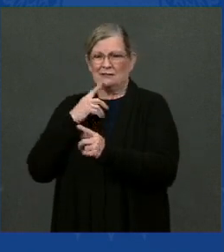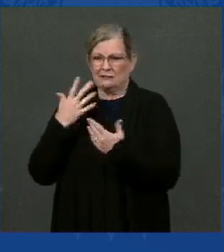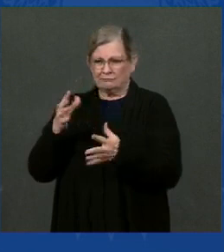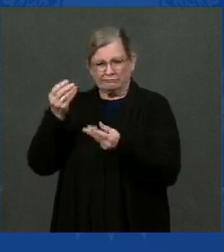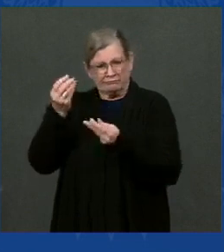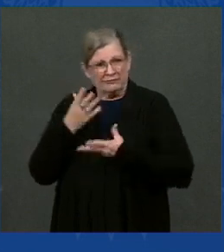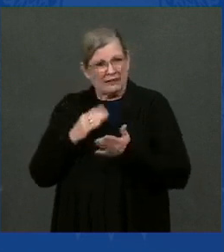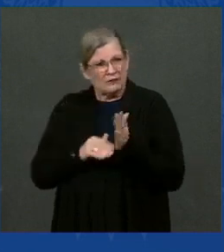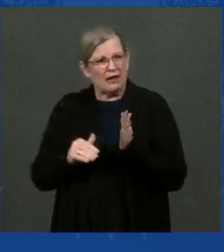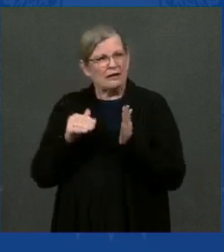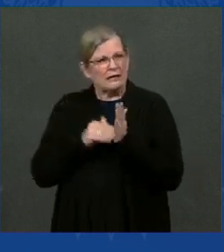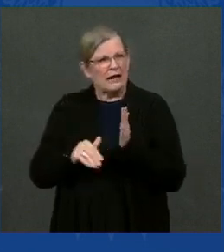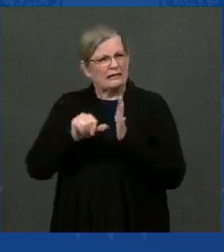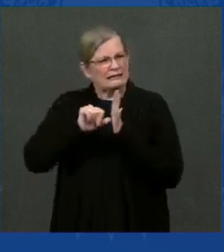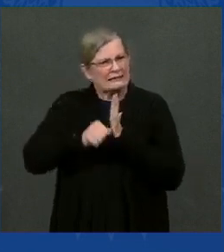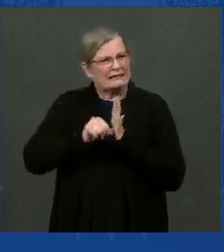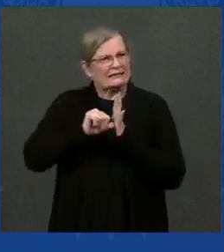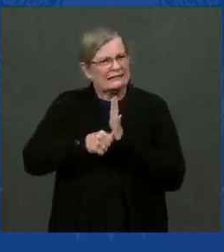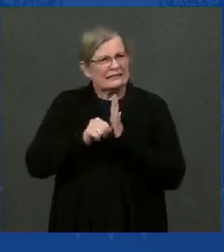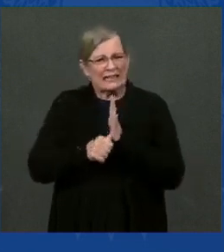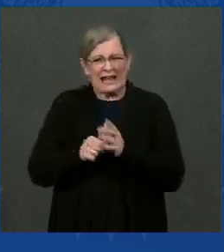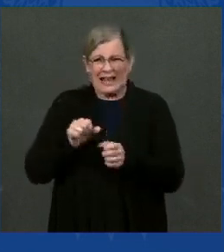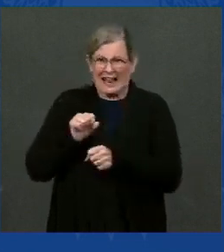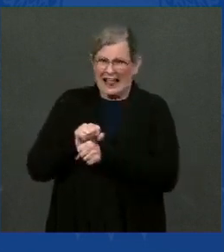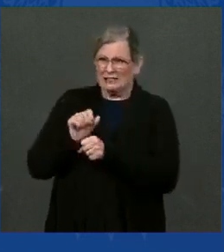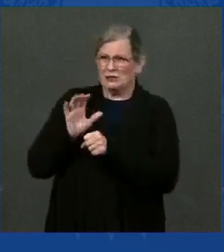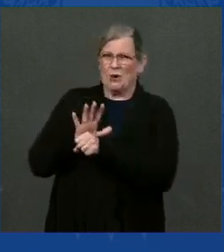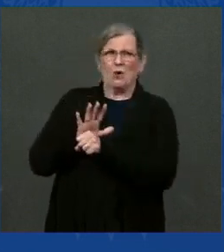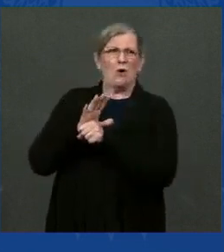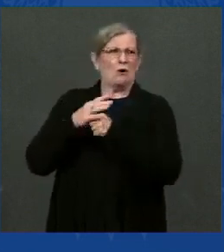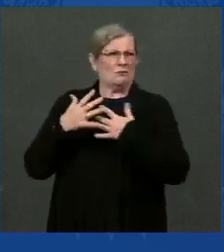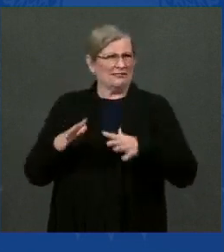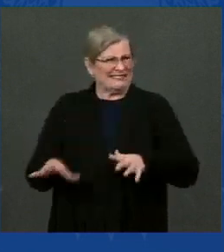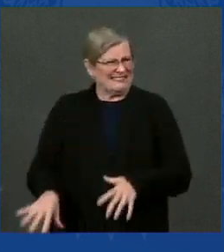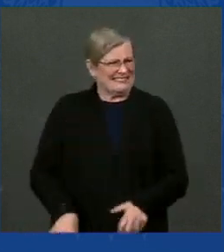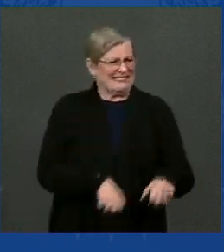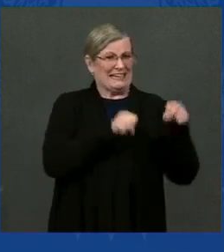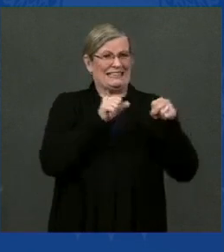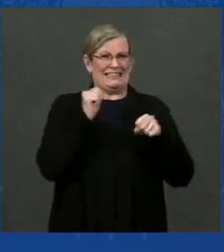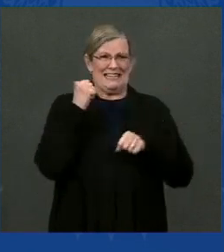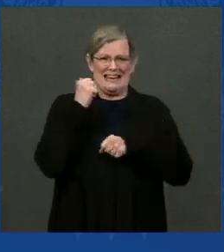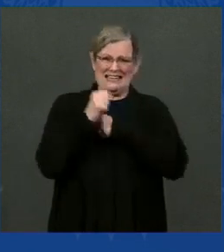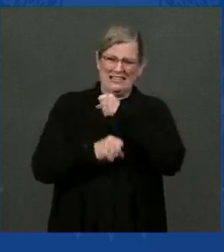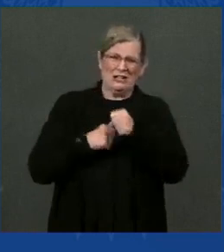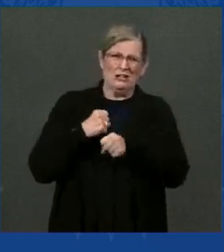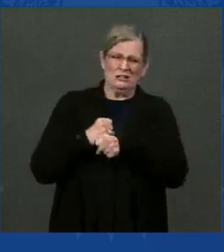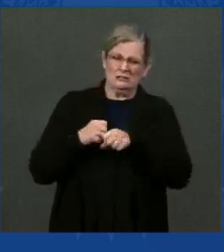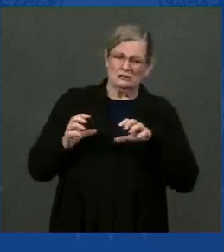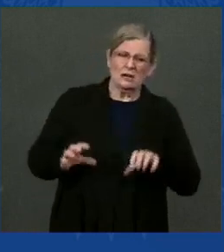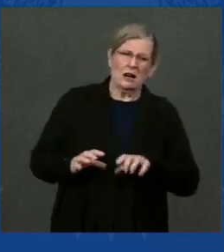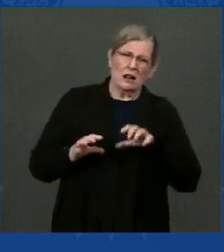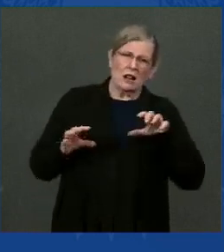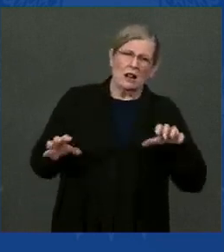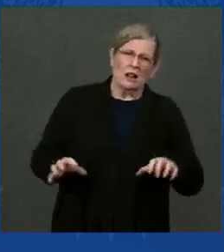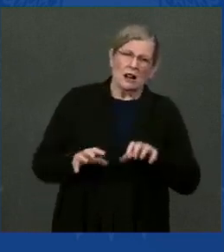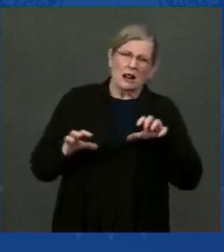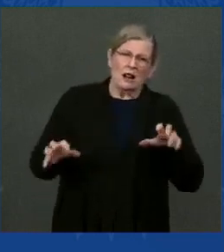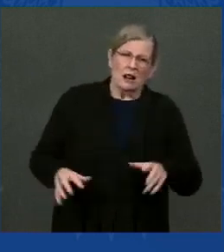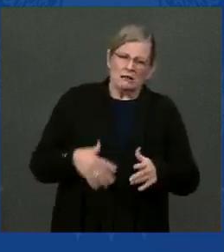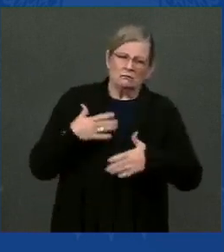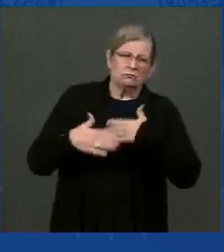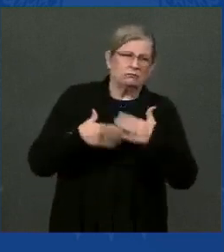of action so we can keep the limit of 1.5 degrees within the reach of us and the rest of the world.